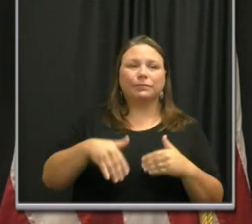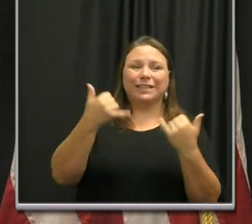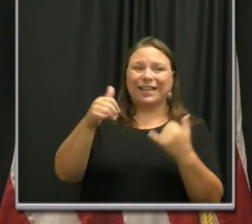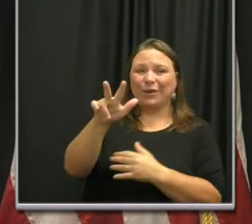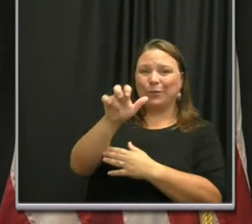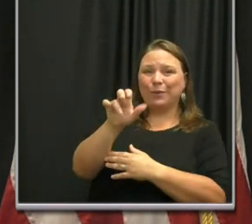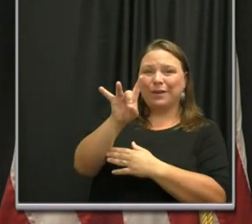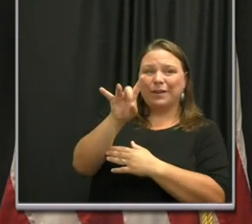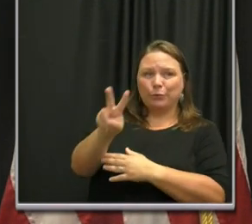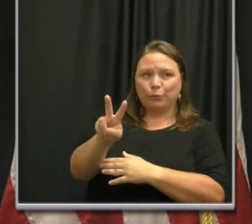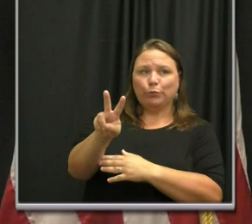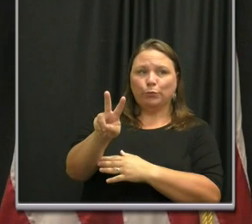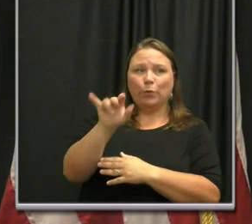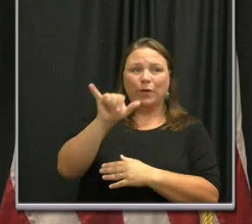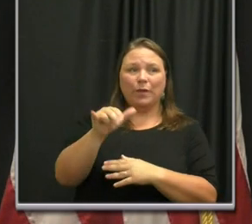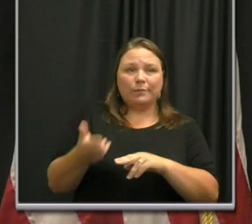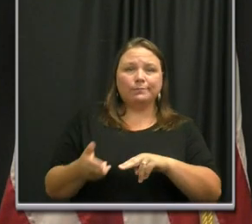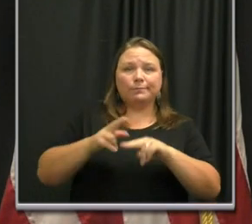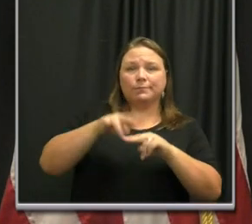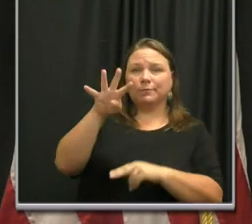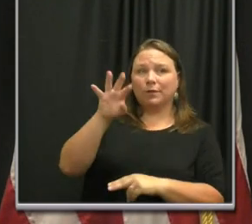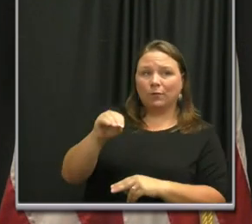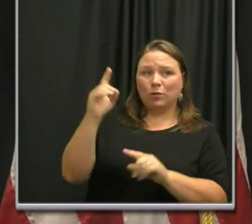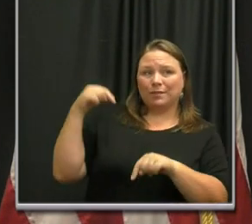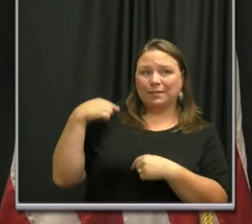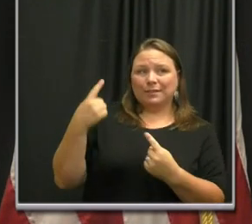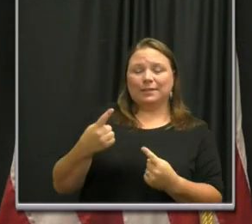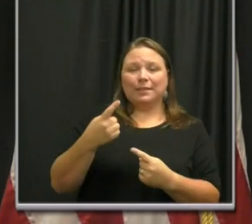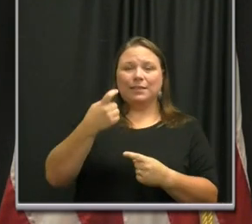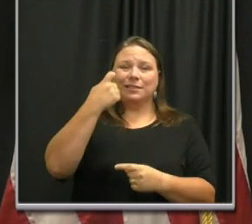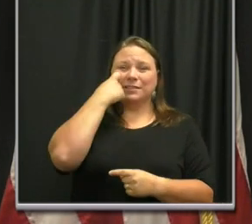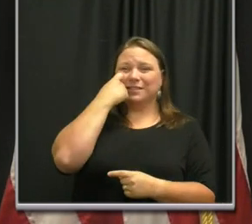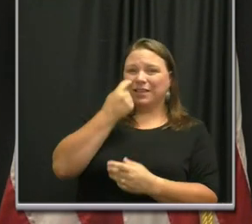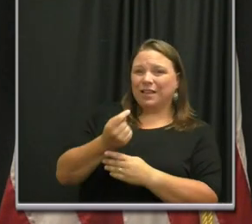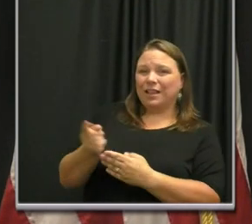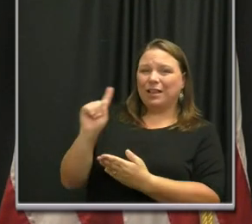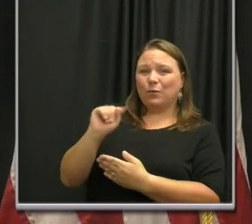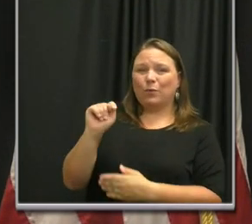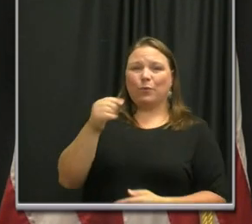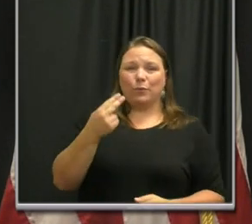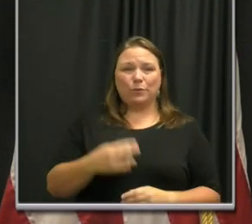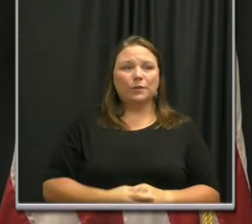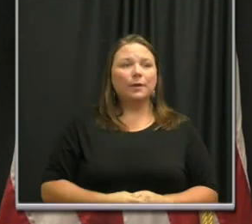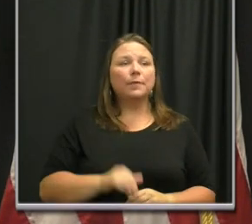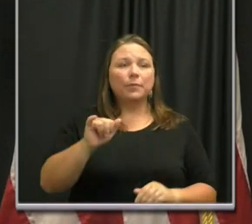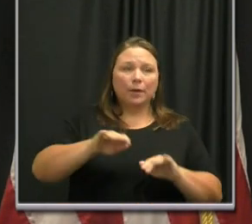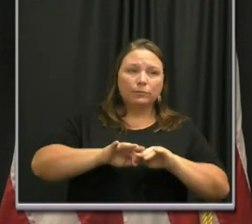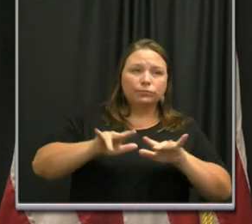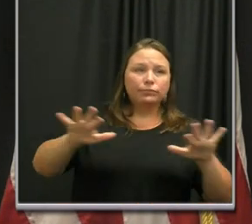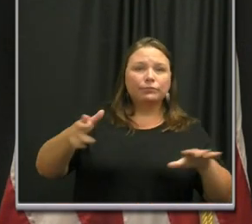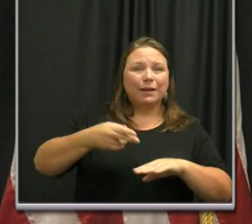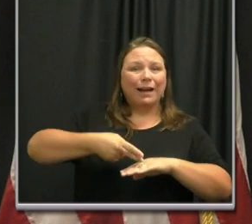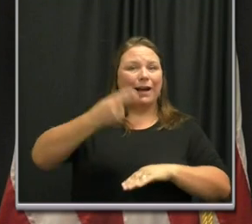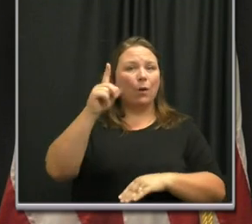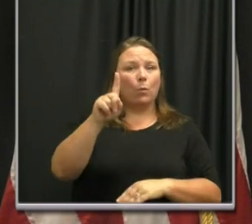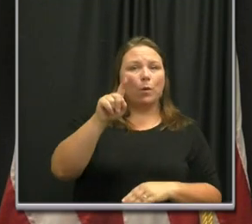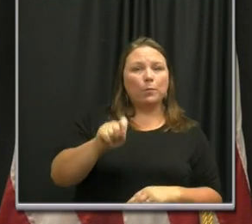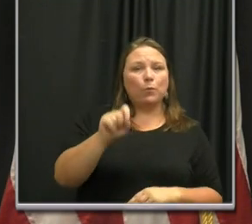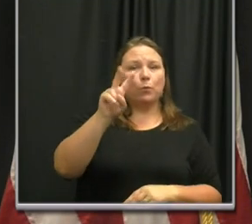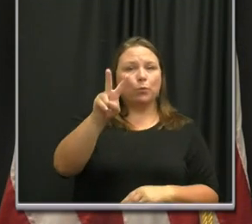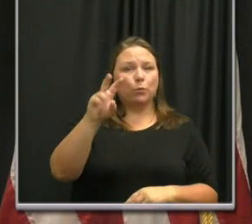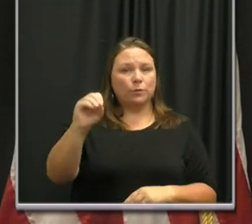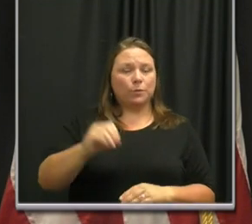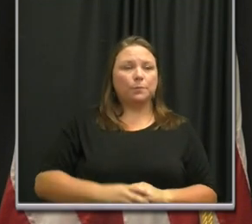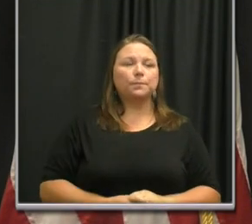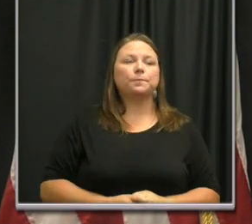382. That's up 40 cases since our last briefing. The transmission rate remains high at 1.20.